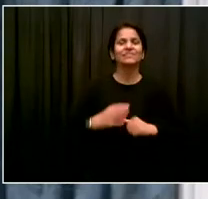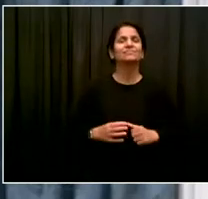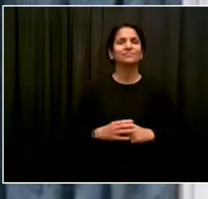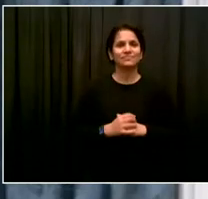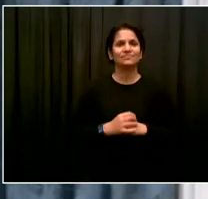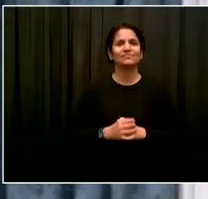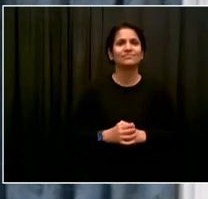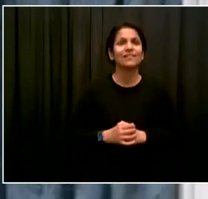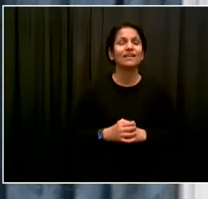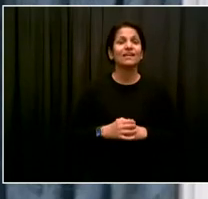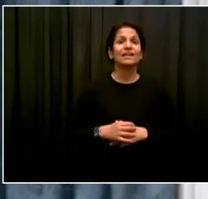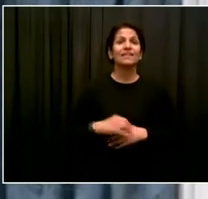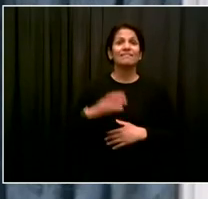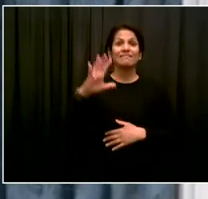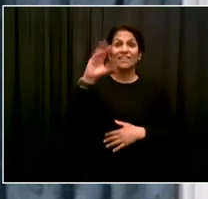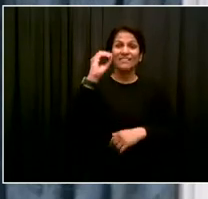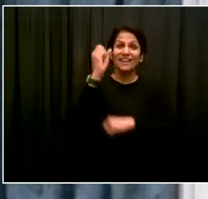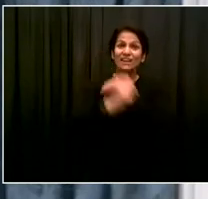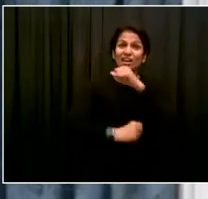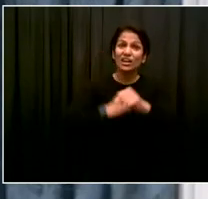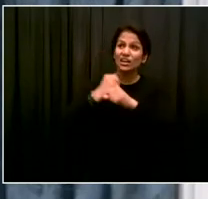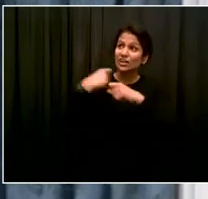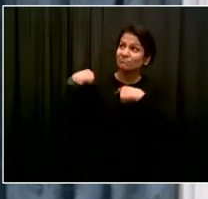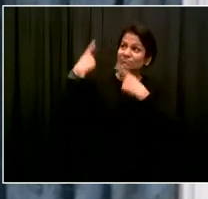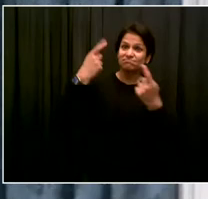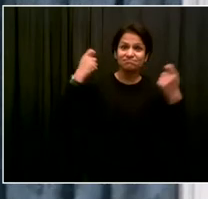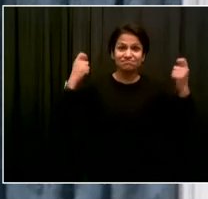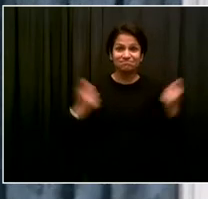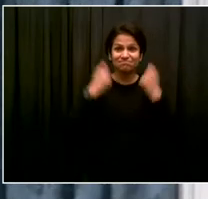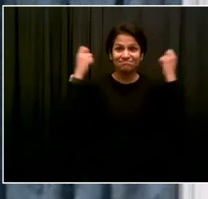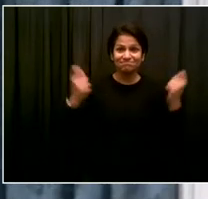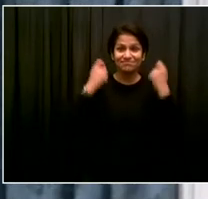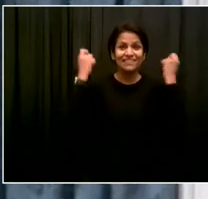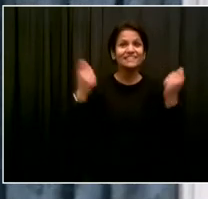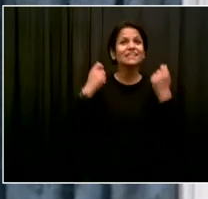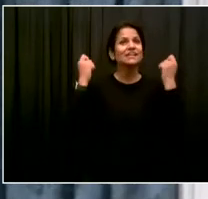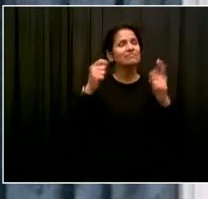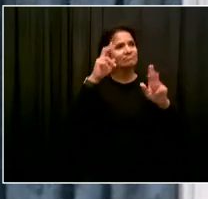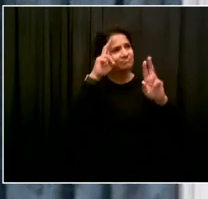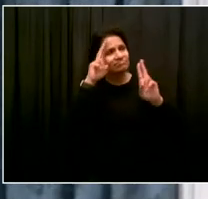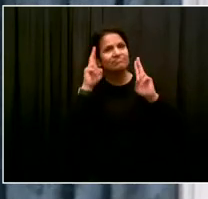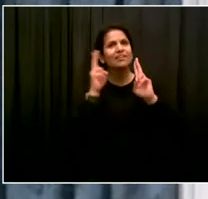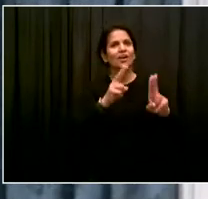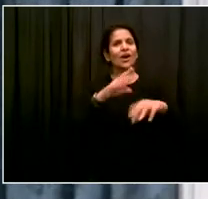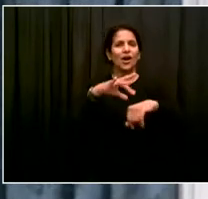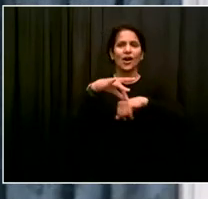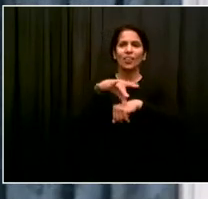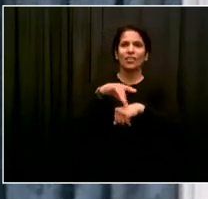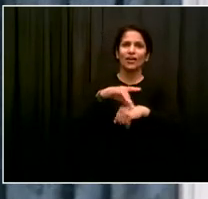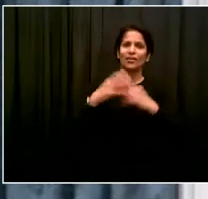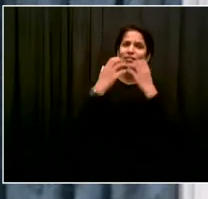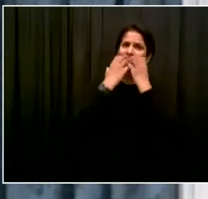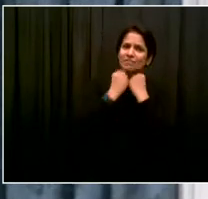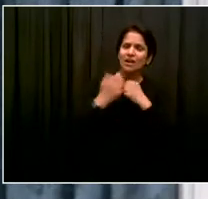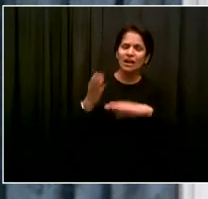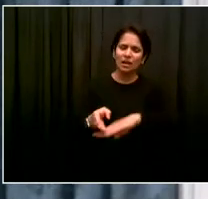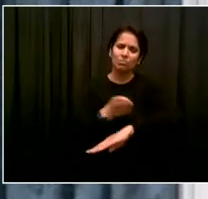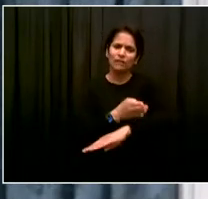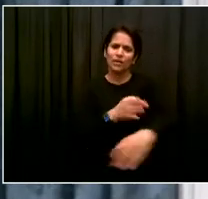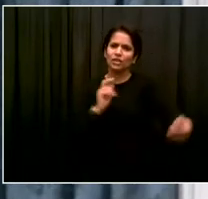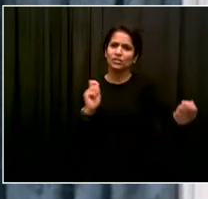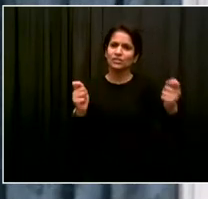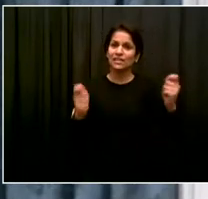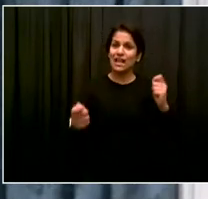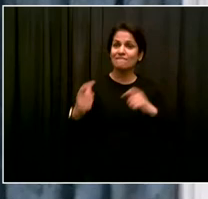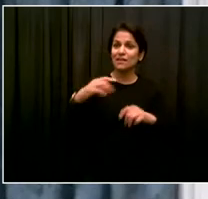be part of these incredible restorations you're announcing, sir. Our efforts to send zero waste to landfills is an important part of achieving